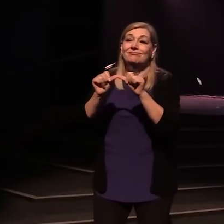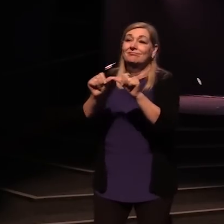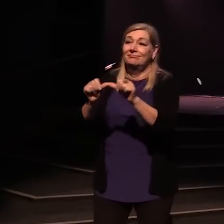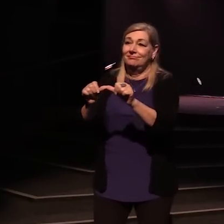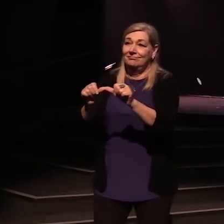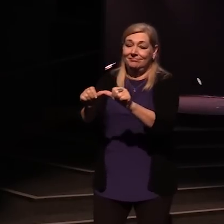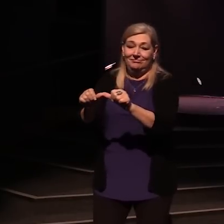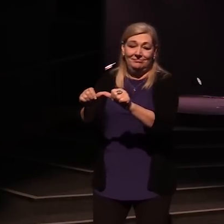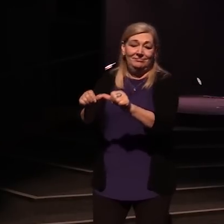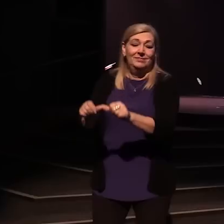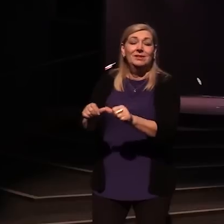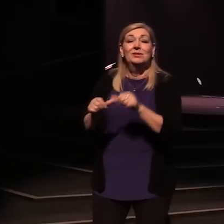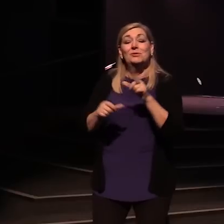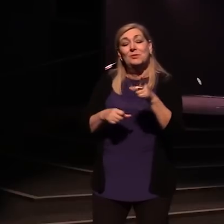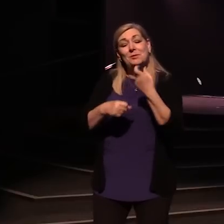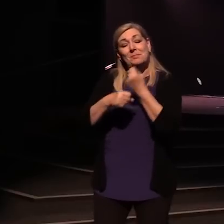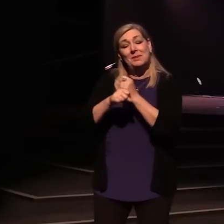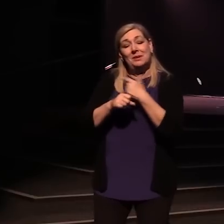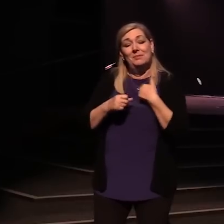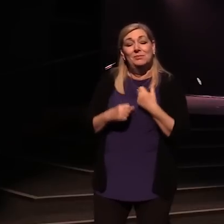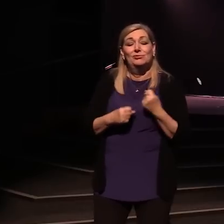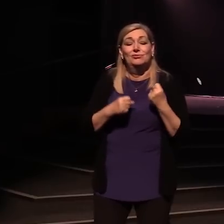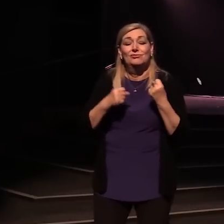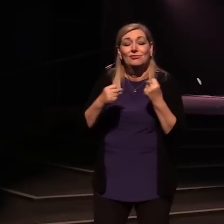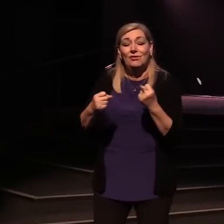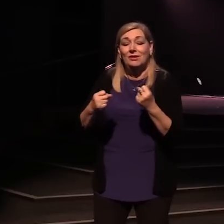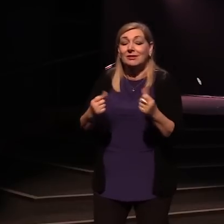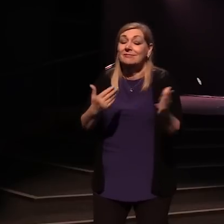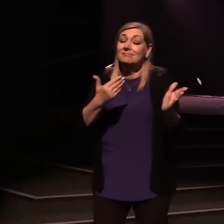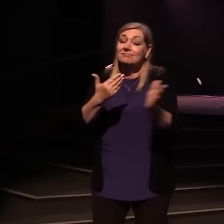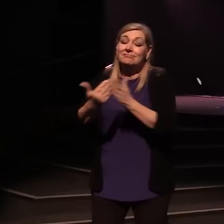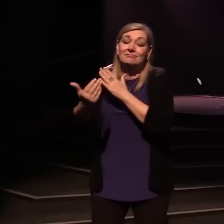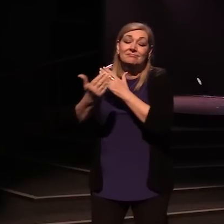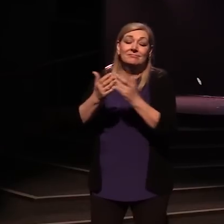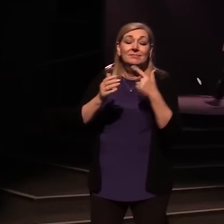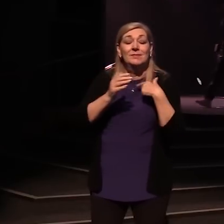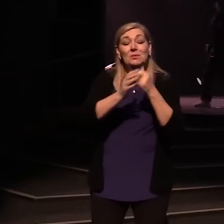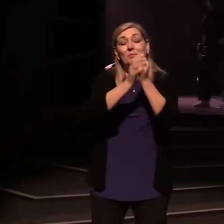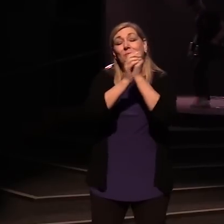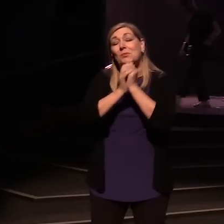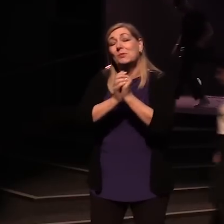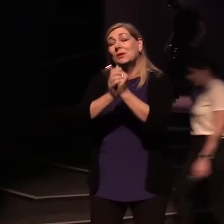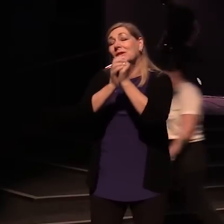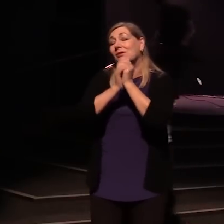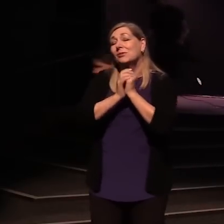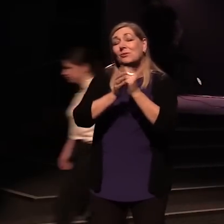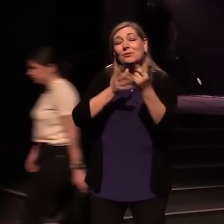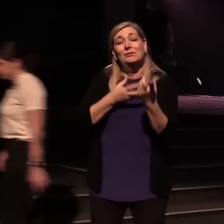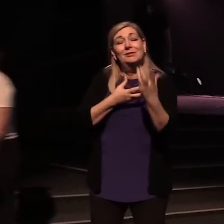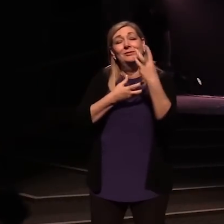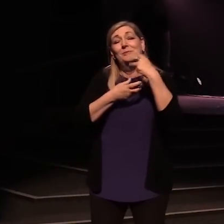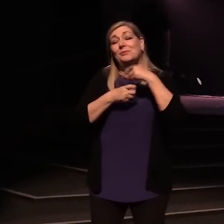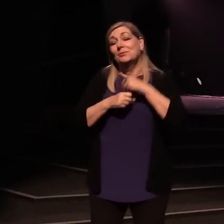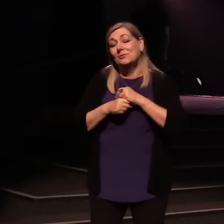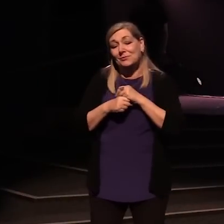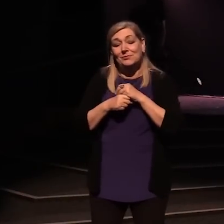you make me strong whenever I praise you Jesus you fill my cup